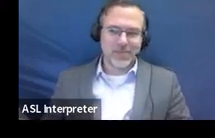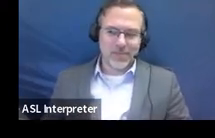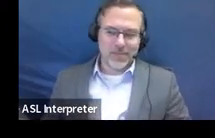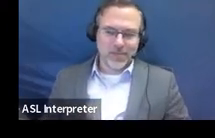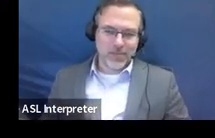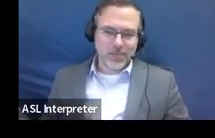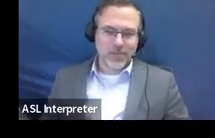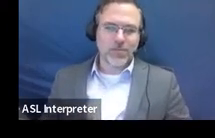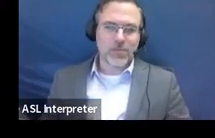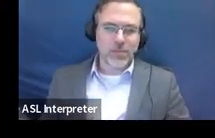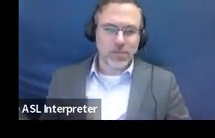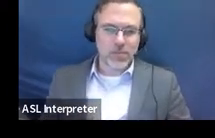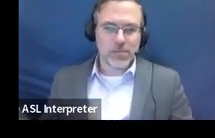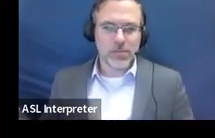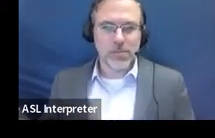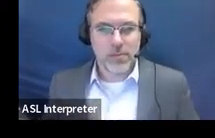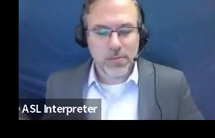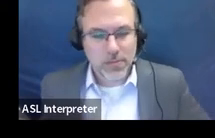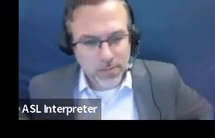Okay.